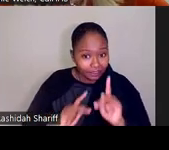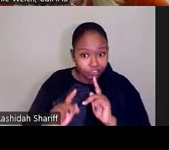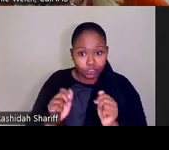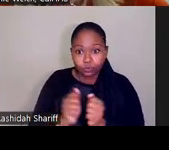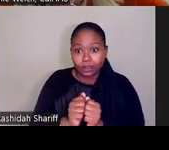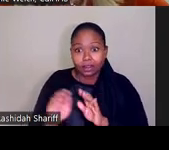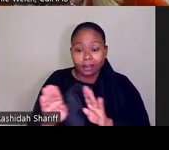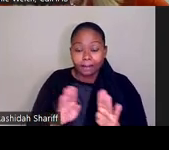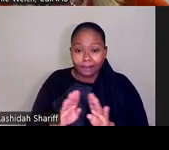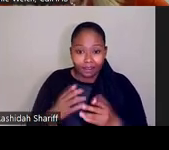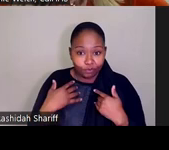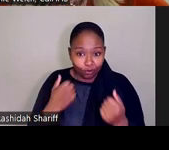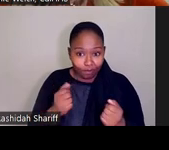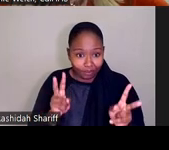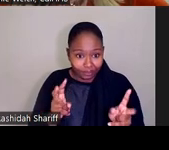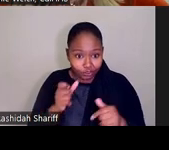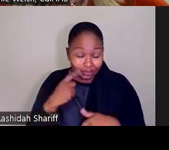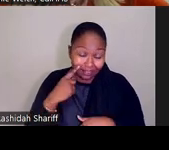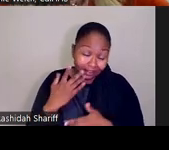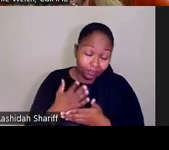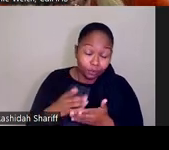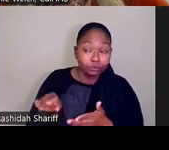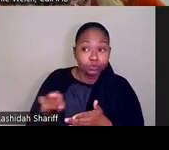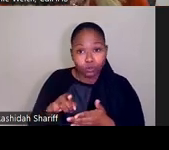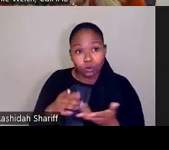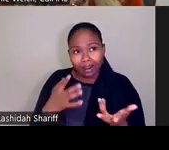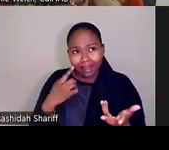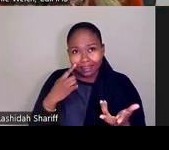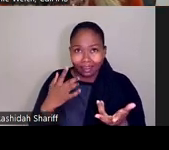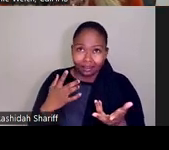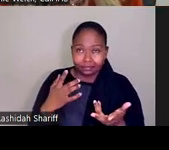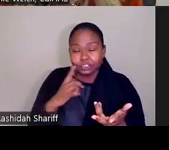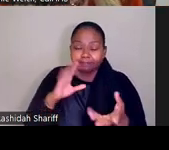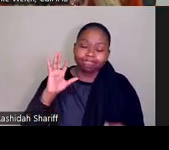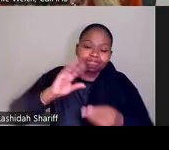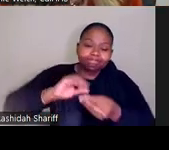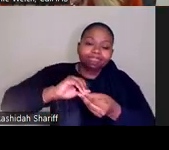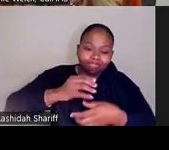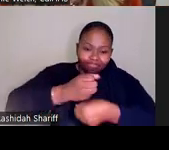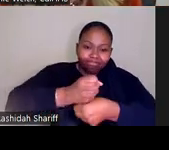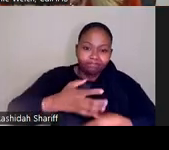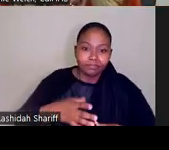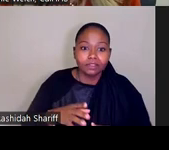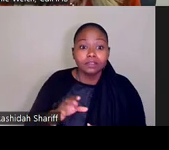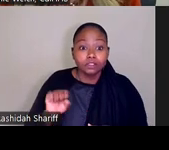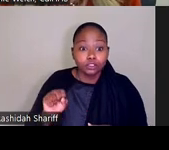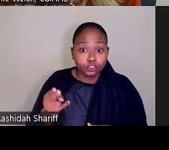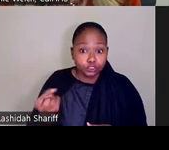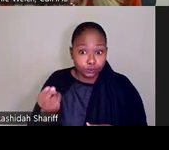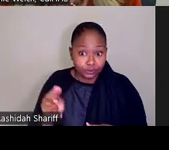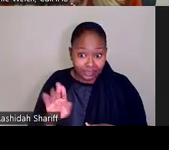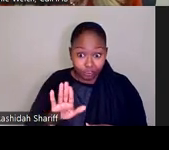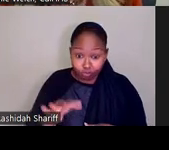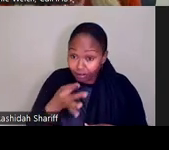health issues. And so those are just, um, I guess in summary here, Susan, I would say that your expertise and eyes moving